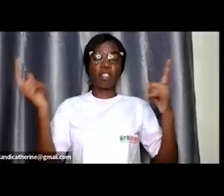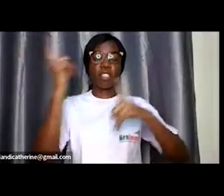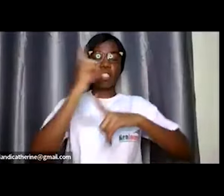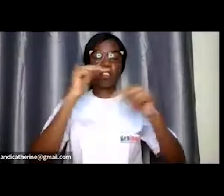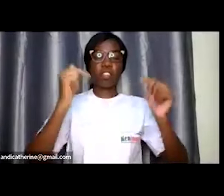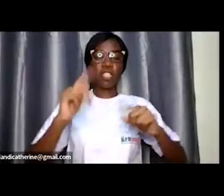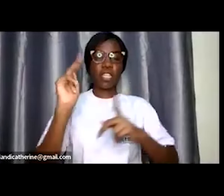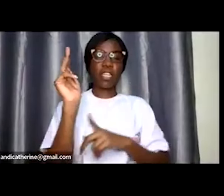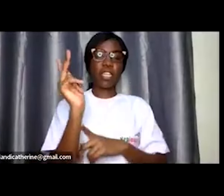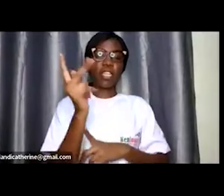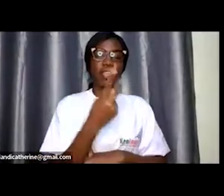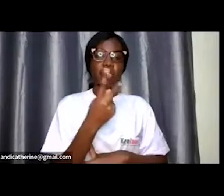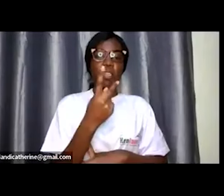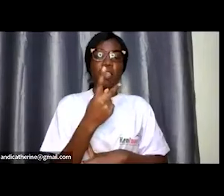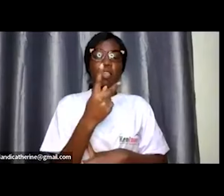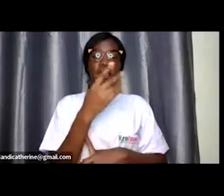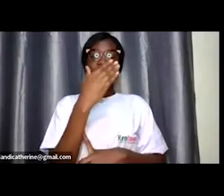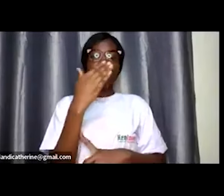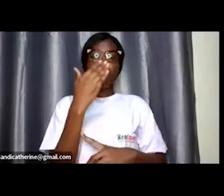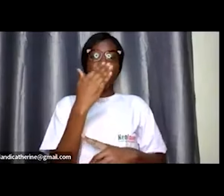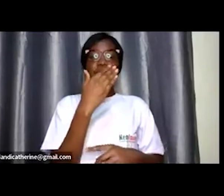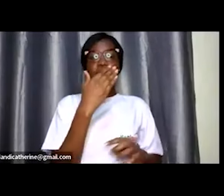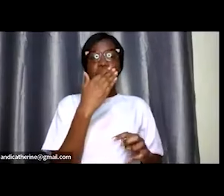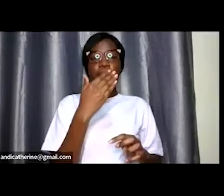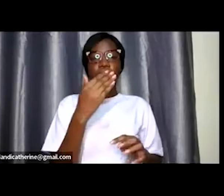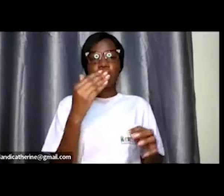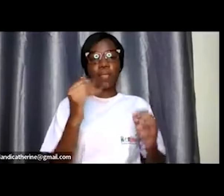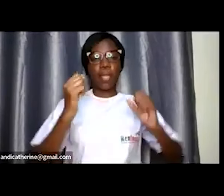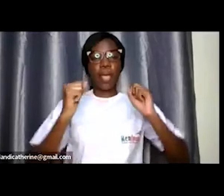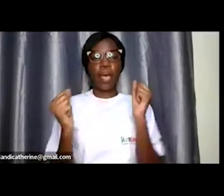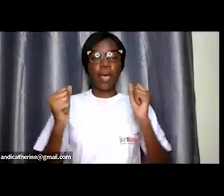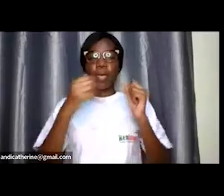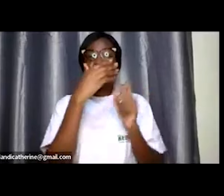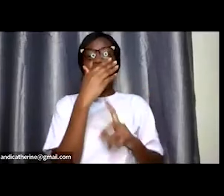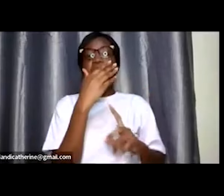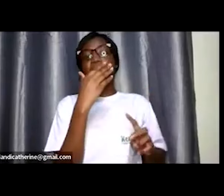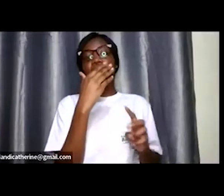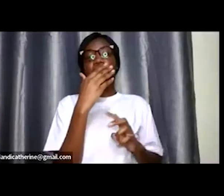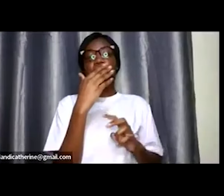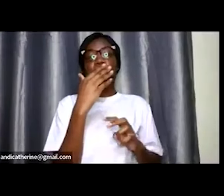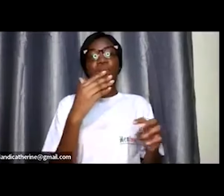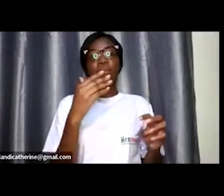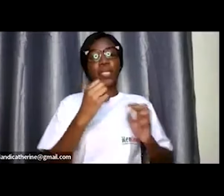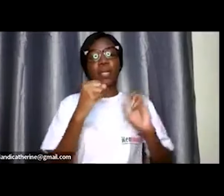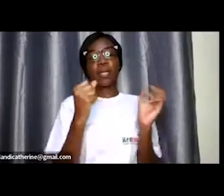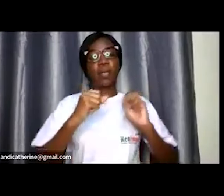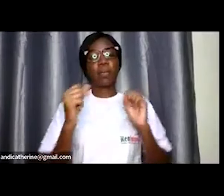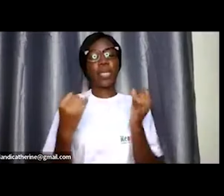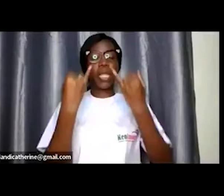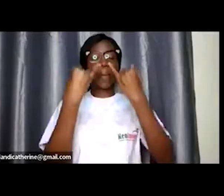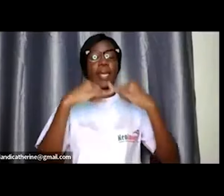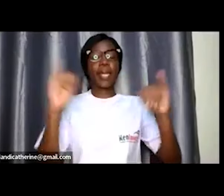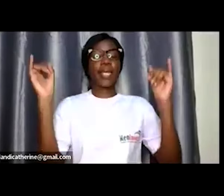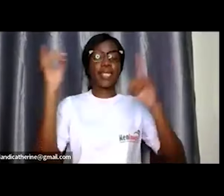ugandans thank you or rather happy belated um independence day uh which was